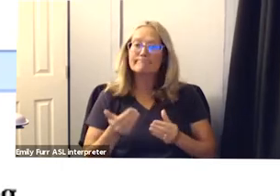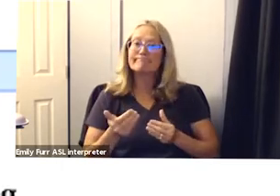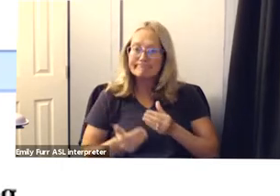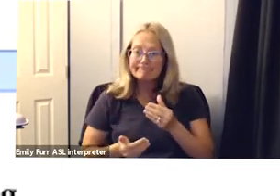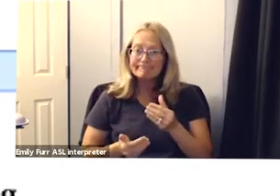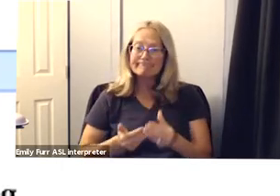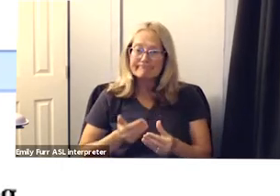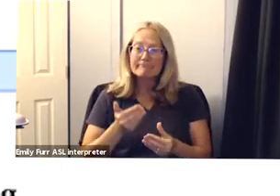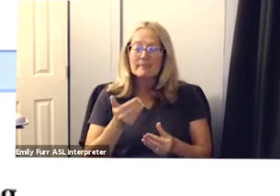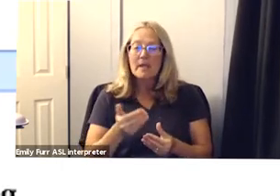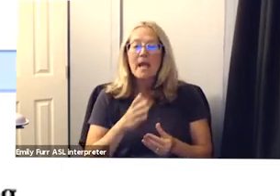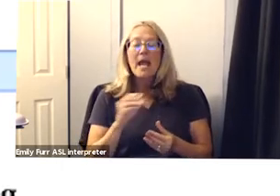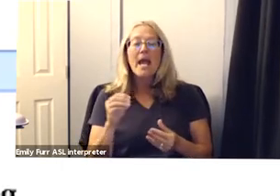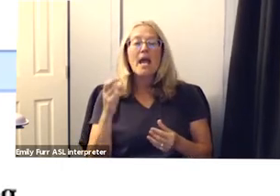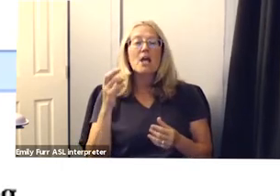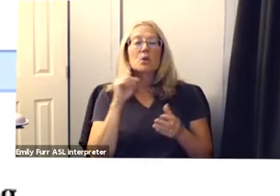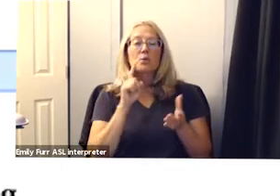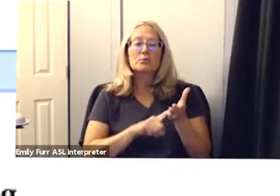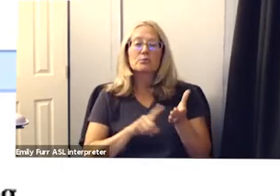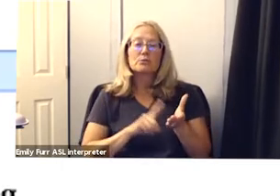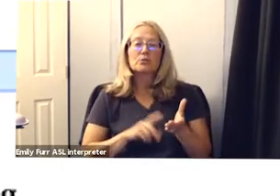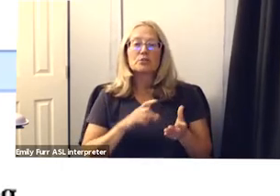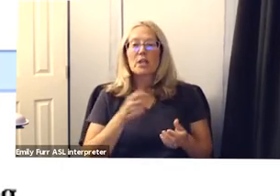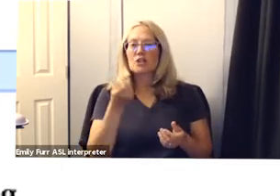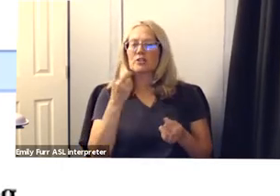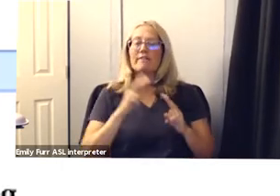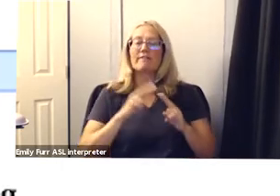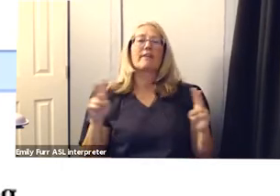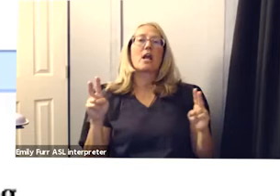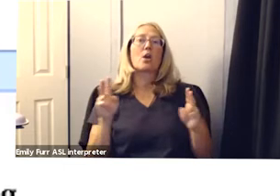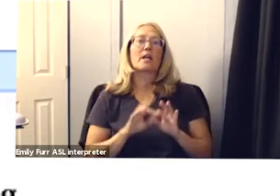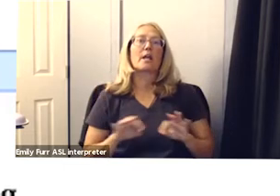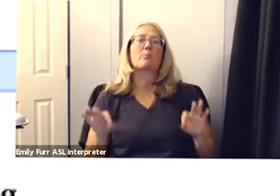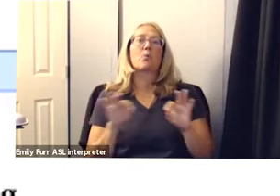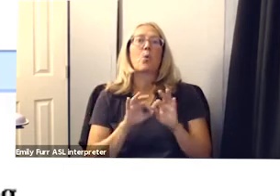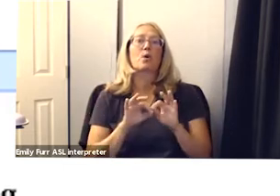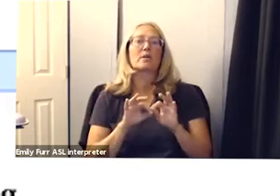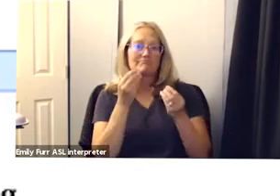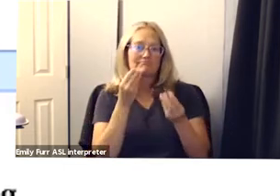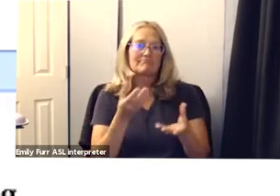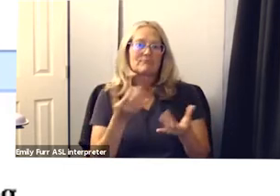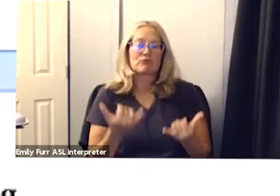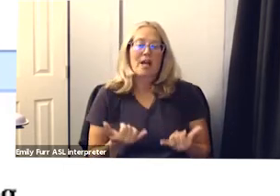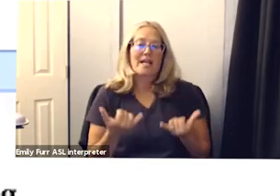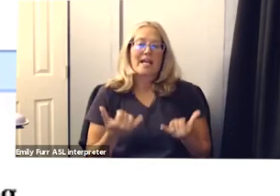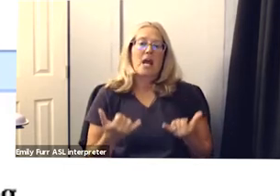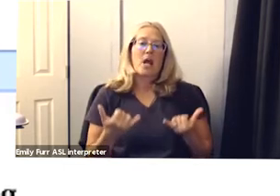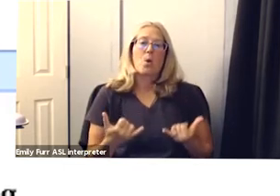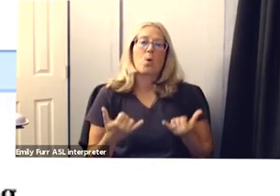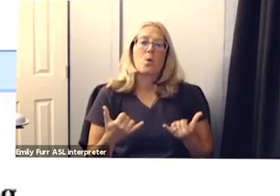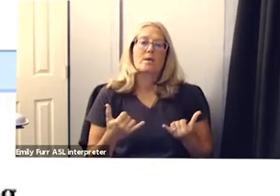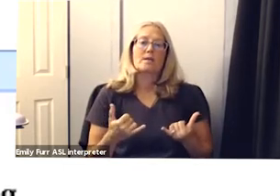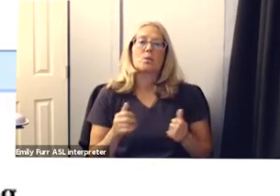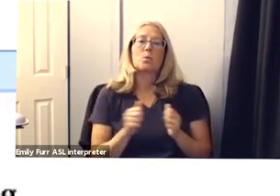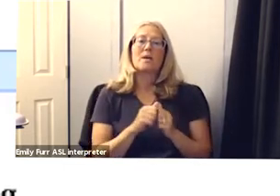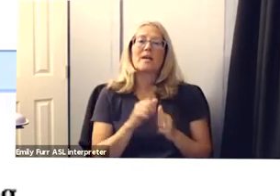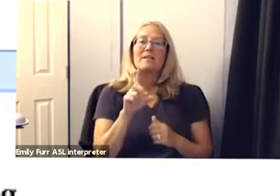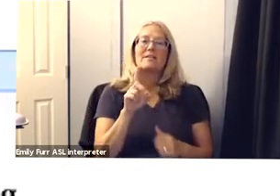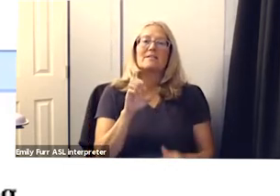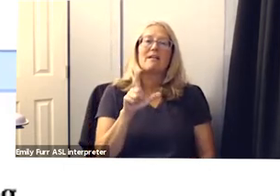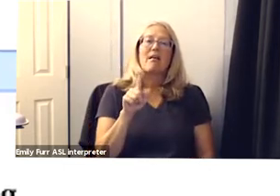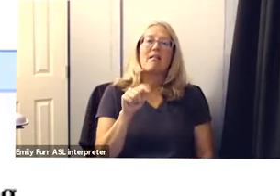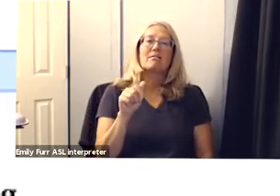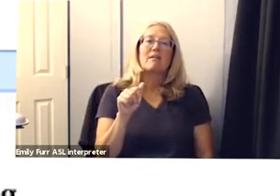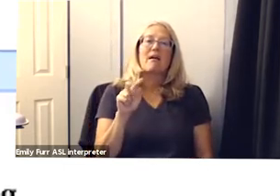um the research and understanding is very important right now especially um with the delta variant